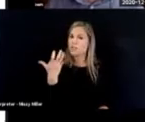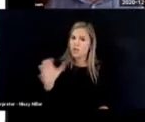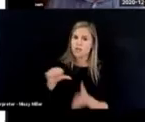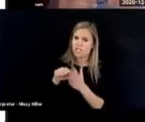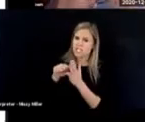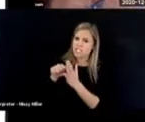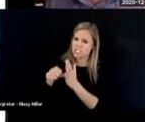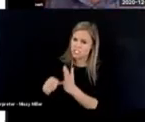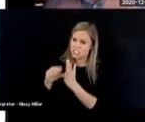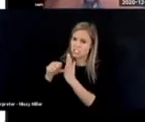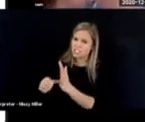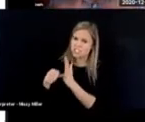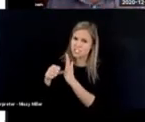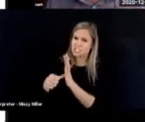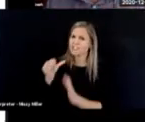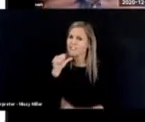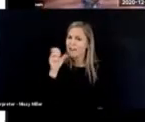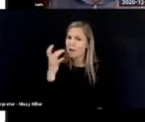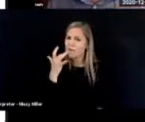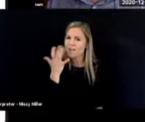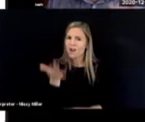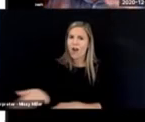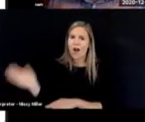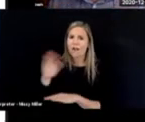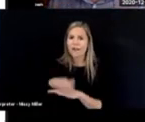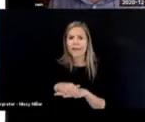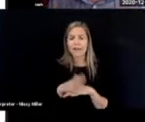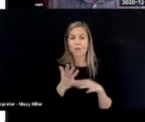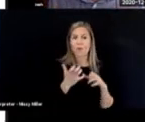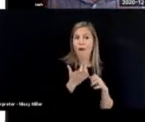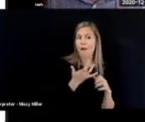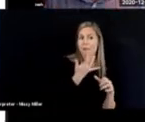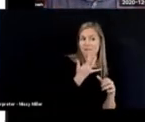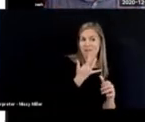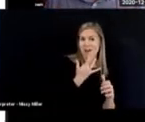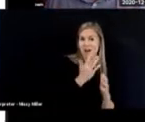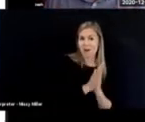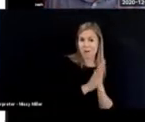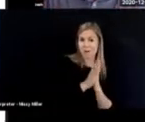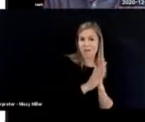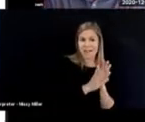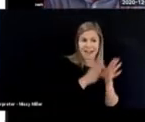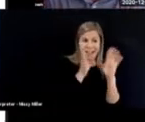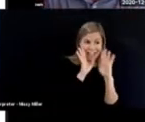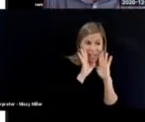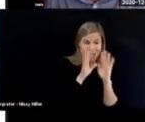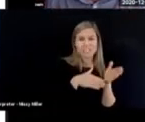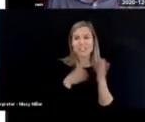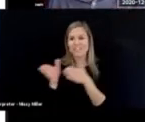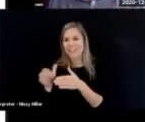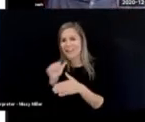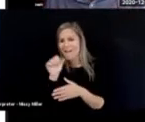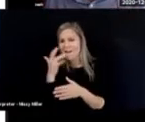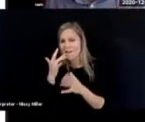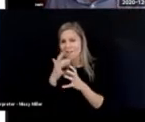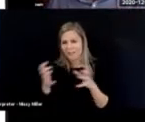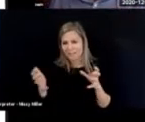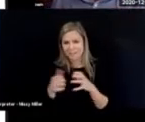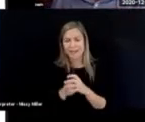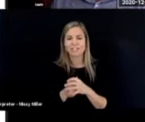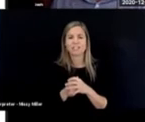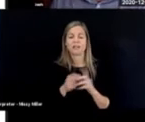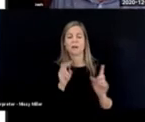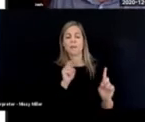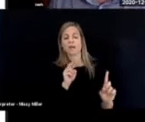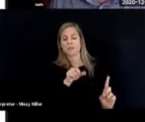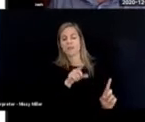isn't just being ground down with learning, learning, learning. But can be motivated and engaged at least some of the